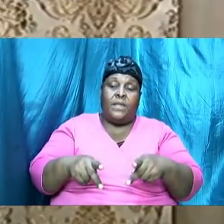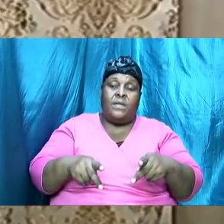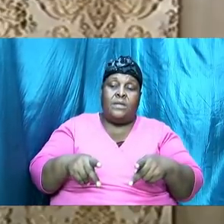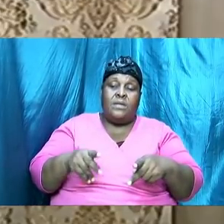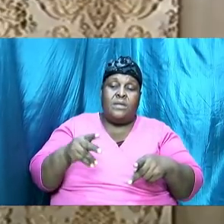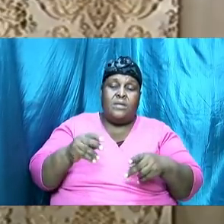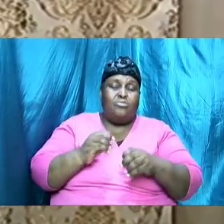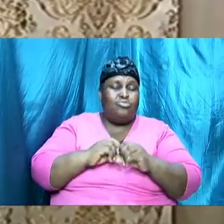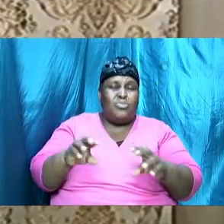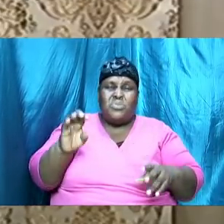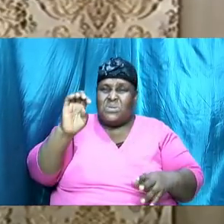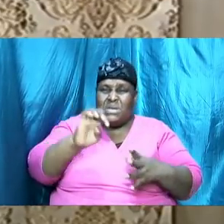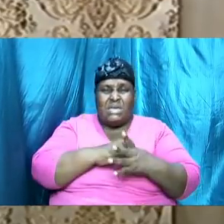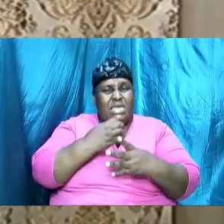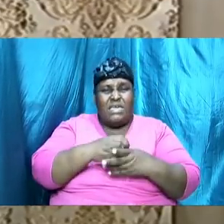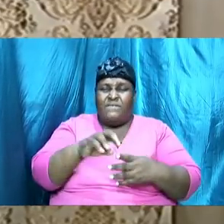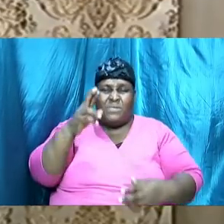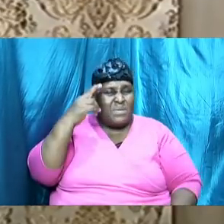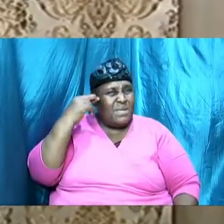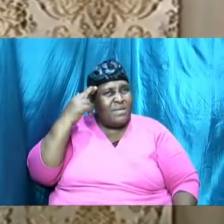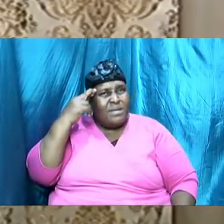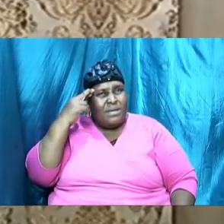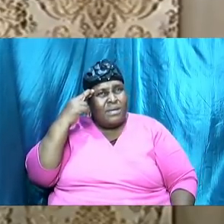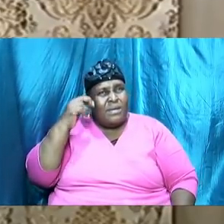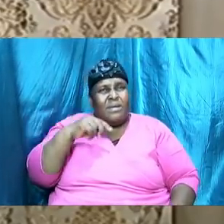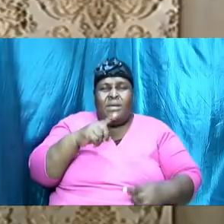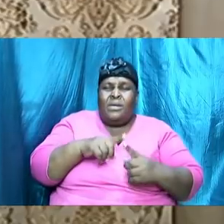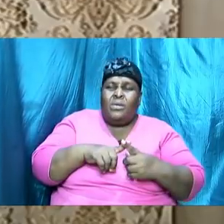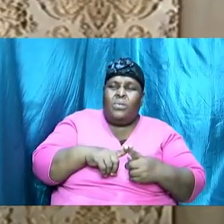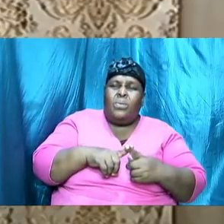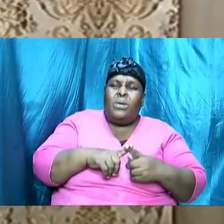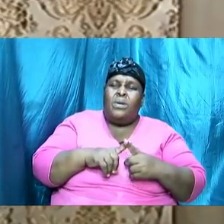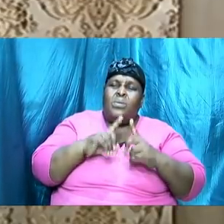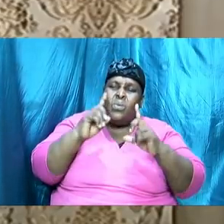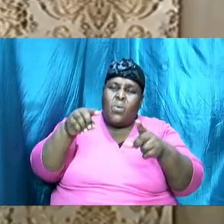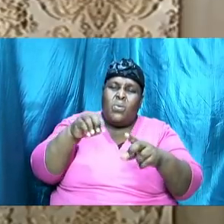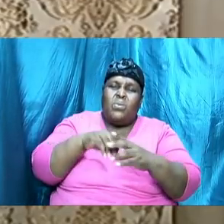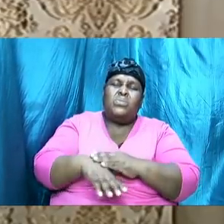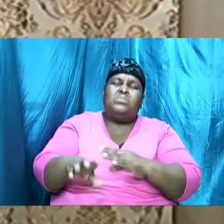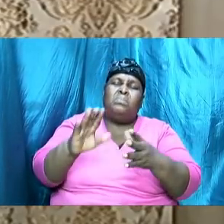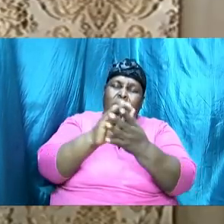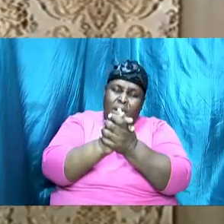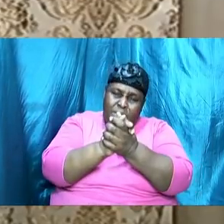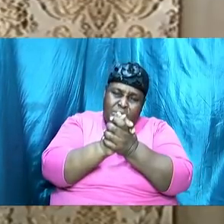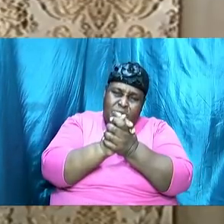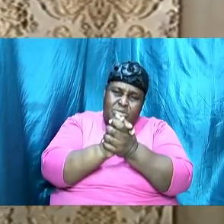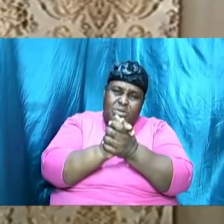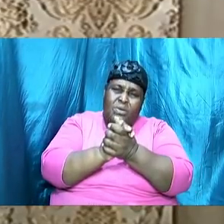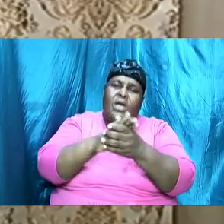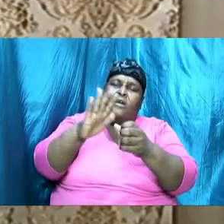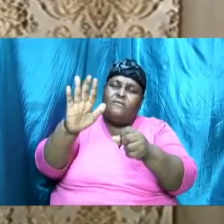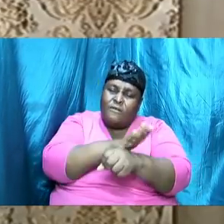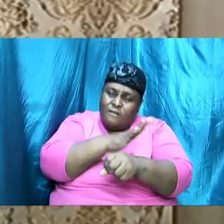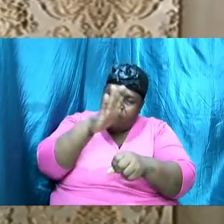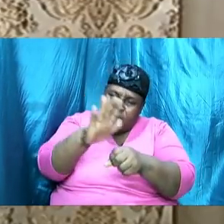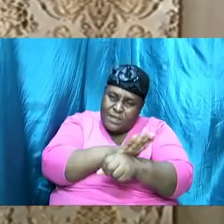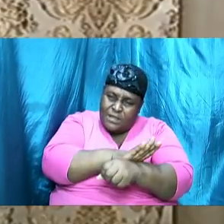recognize that when we are getting together in marriage we are fulfilling